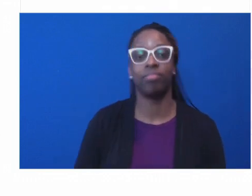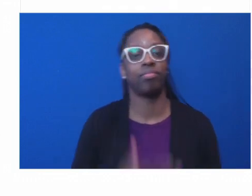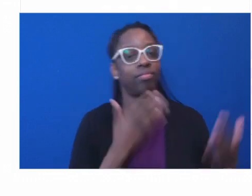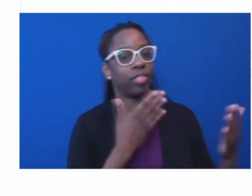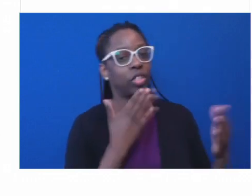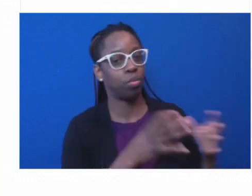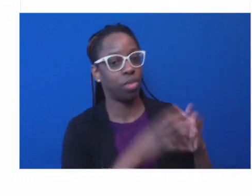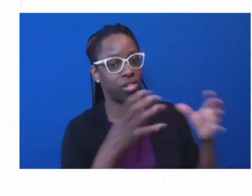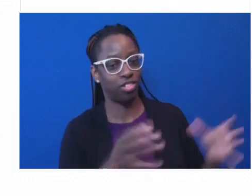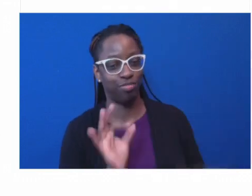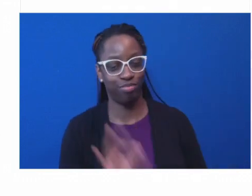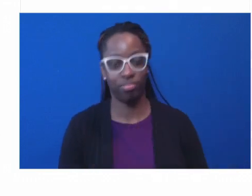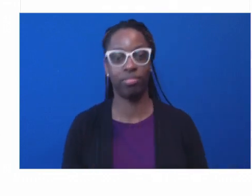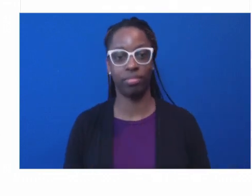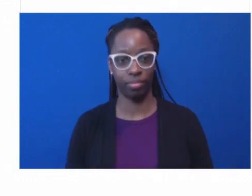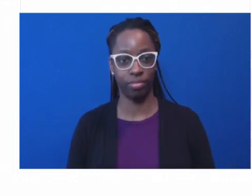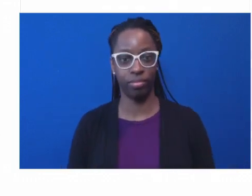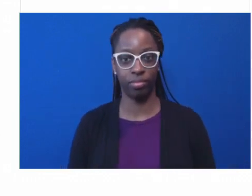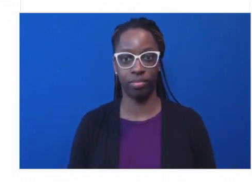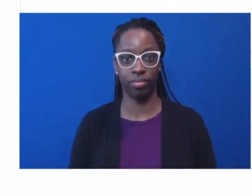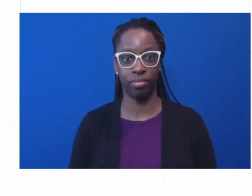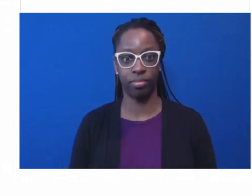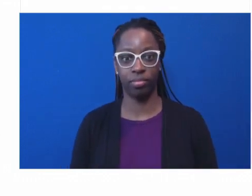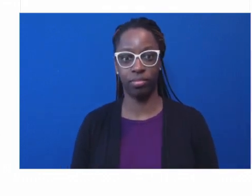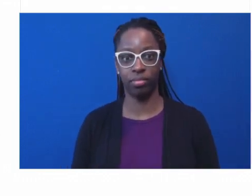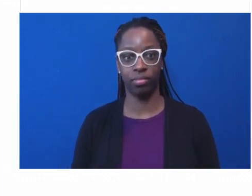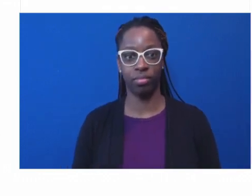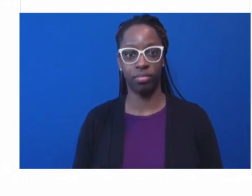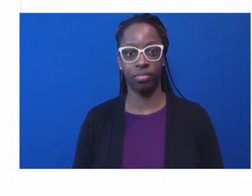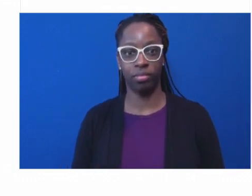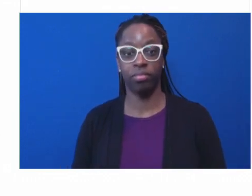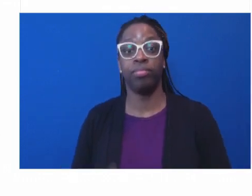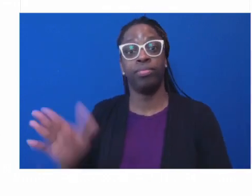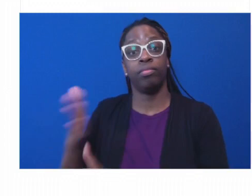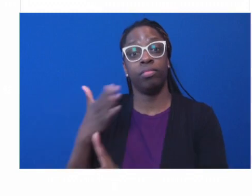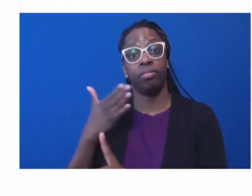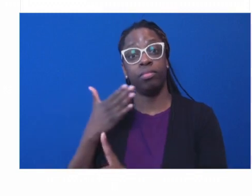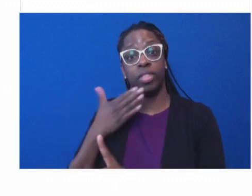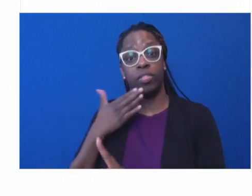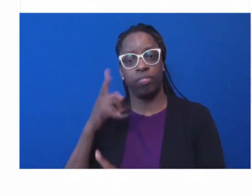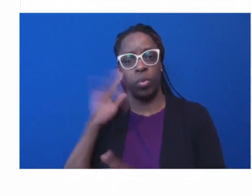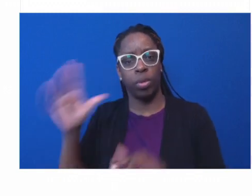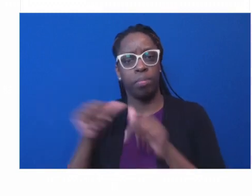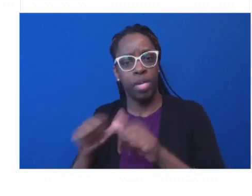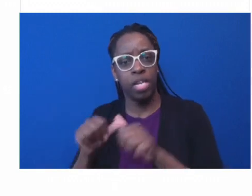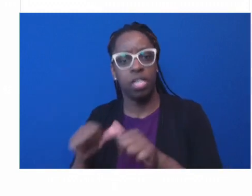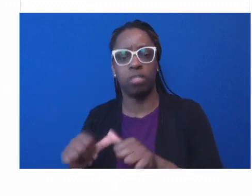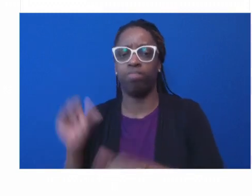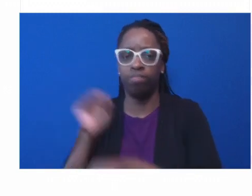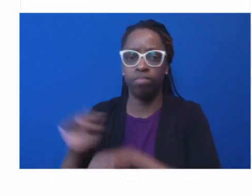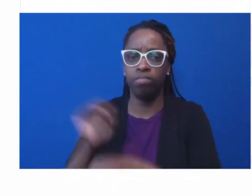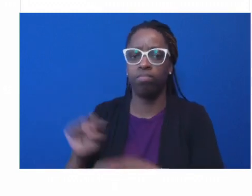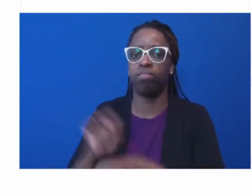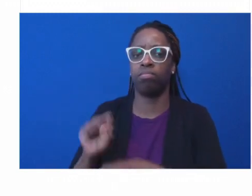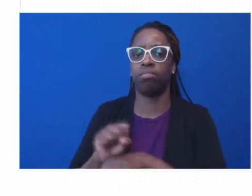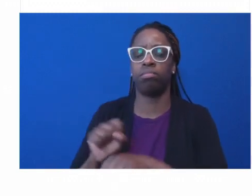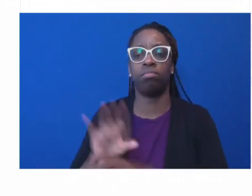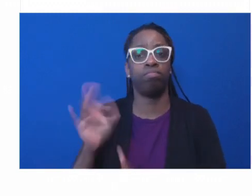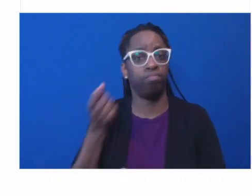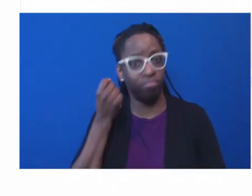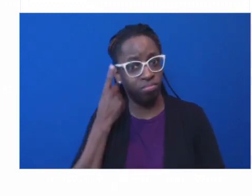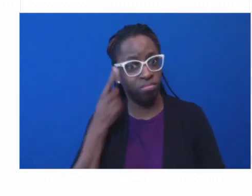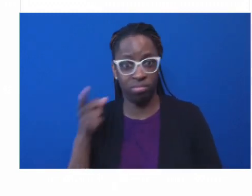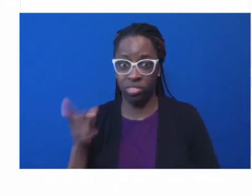the work and also the high stakes of this type of work. Um, next, uh, I'd like to welcome Isabel de Rome. Who's